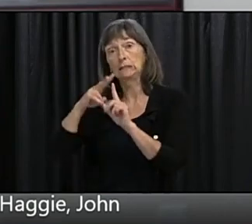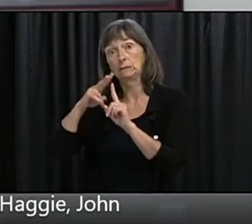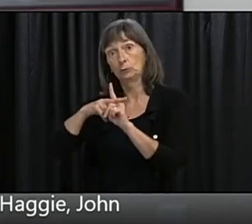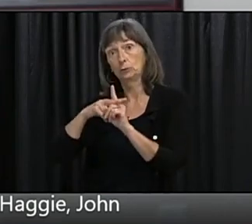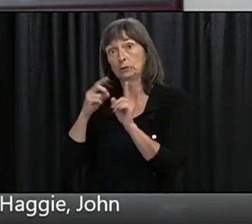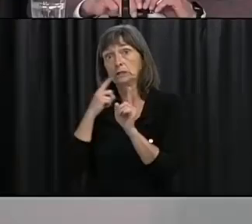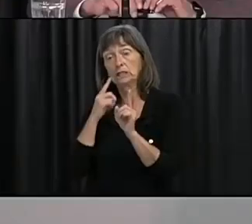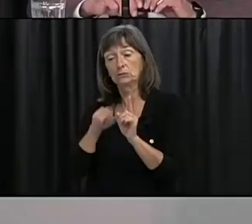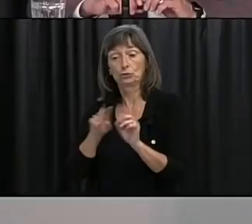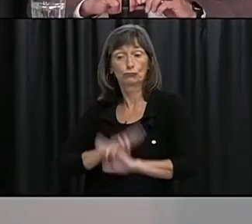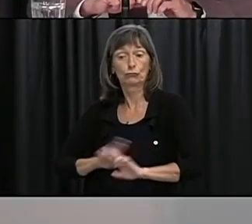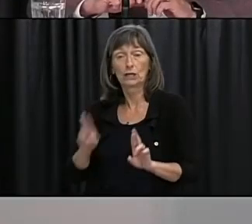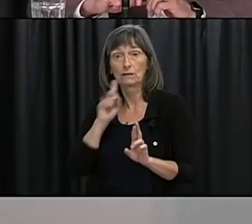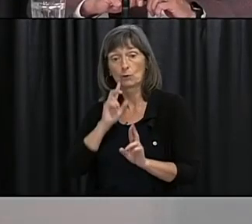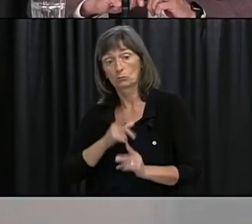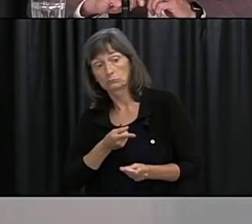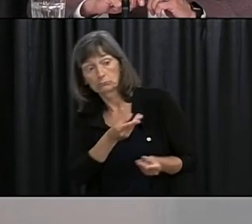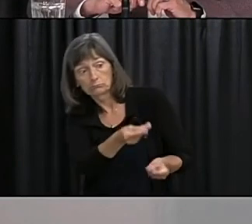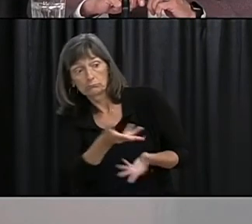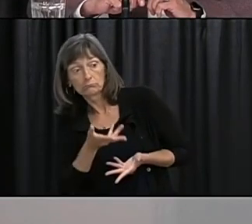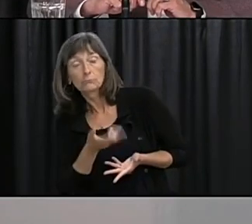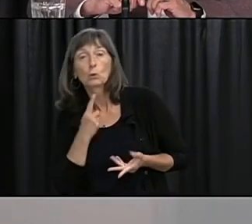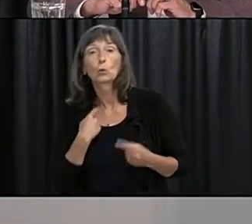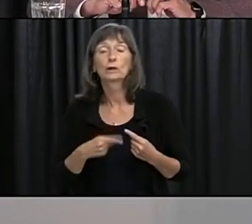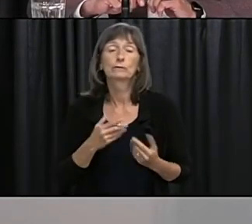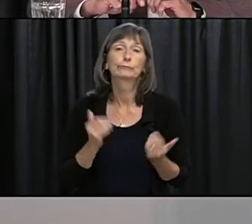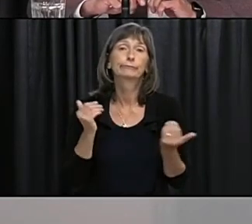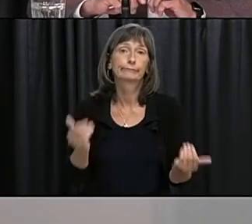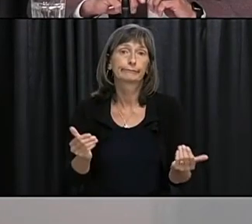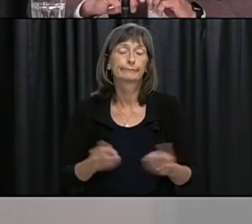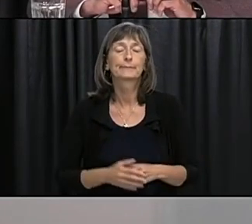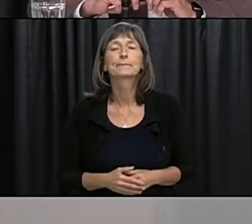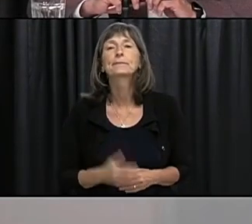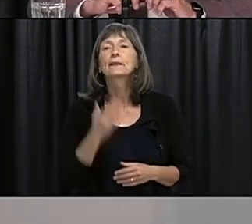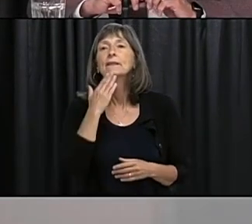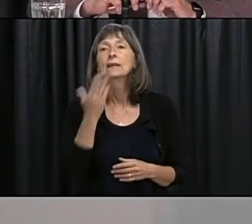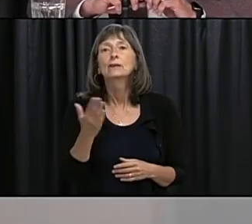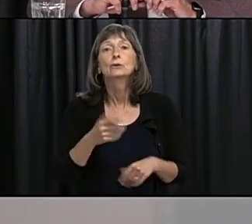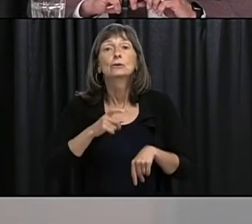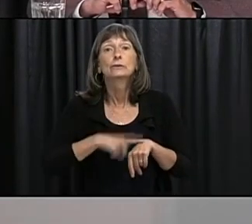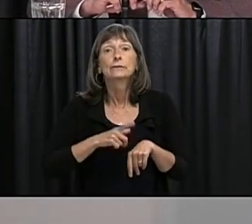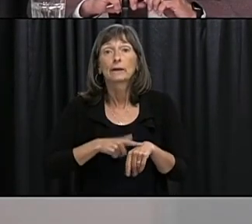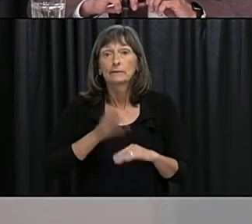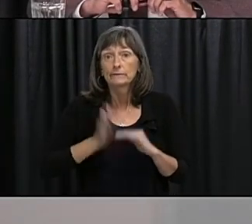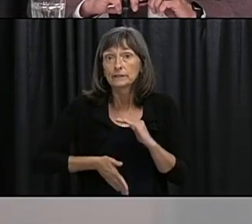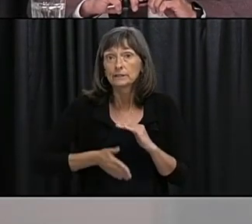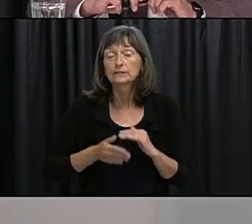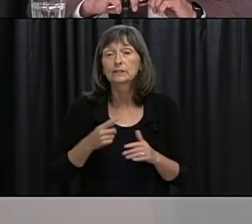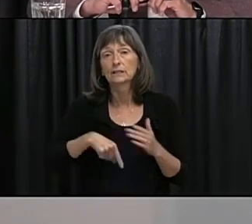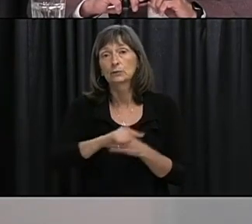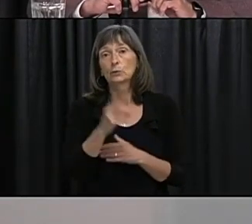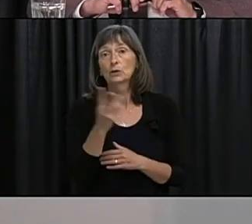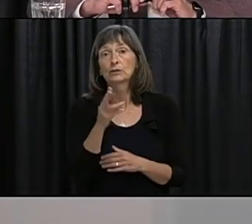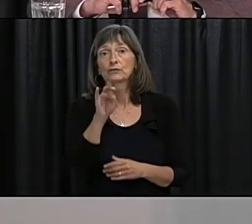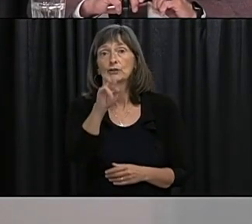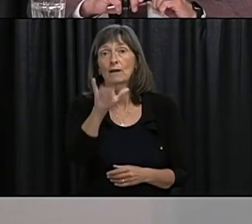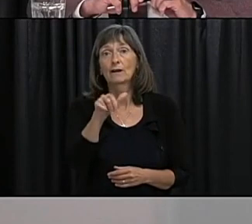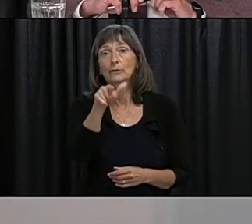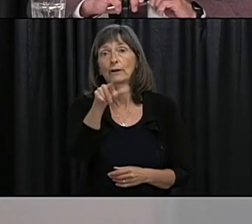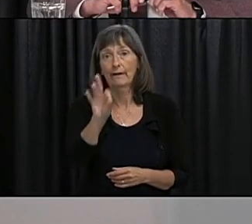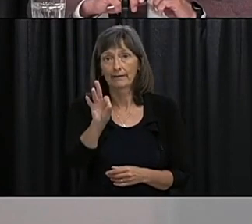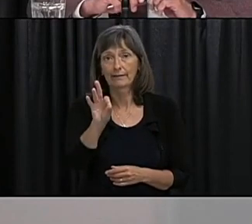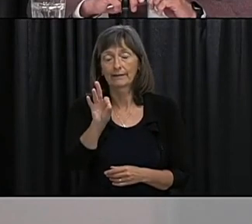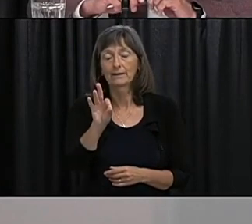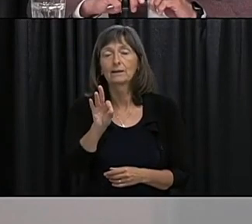thank you thank you the time for questions has ended please join us again on Wednesday July 29th at 2pm 1.30